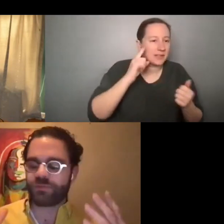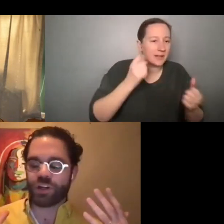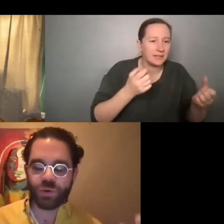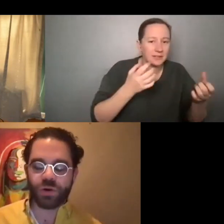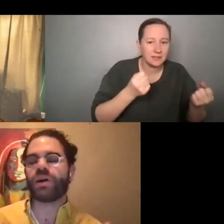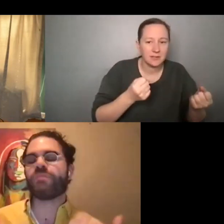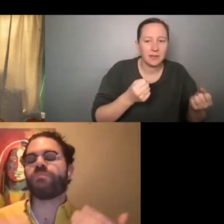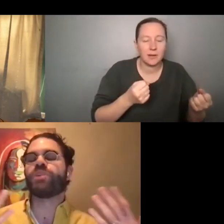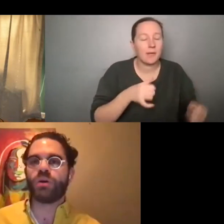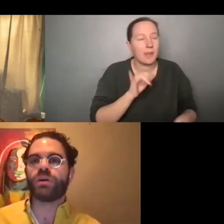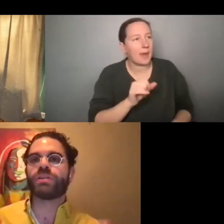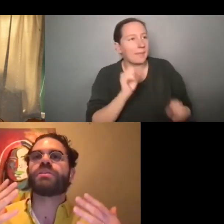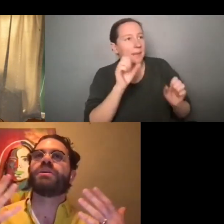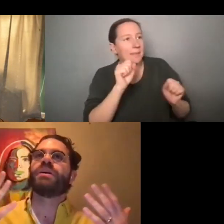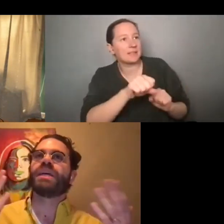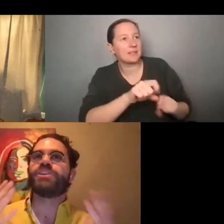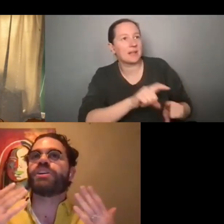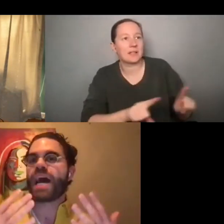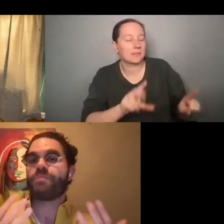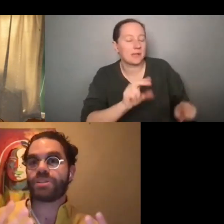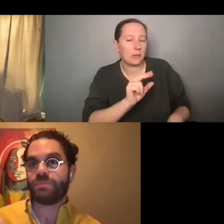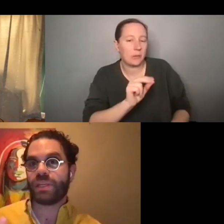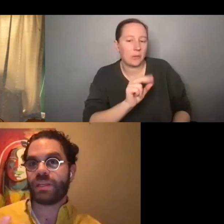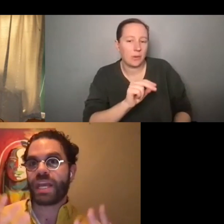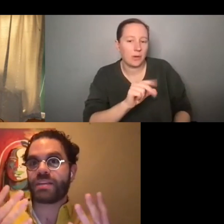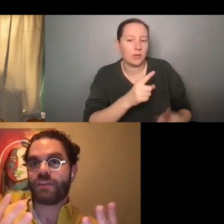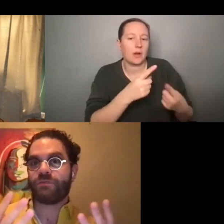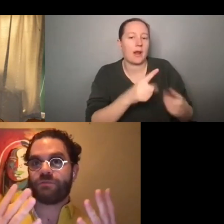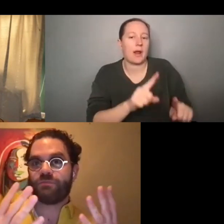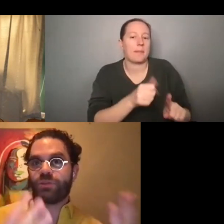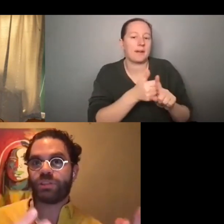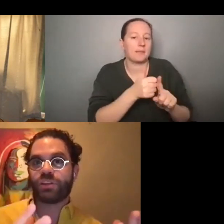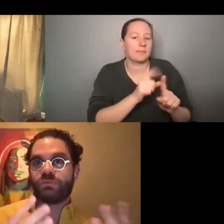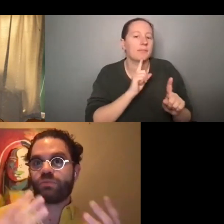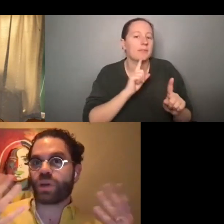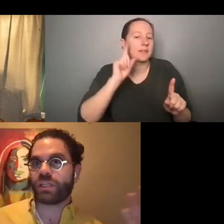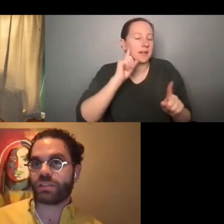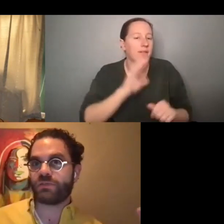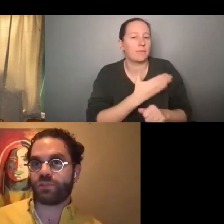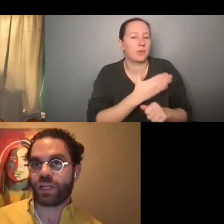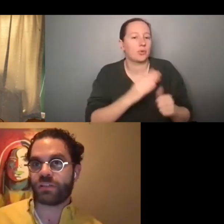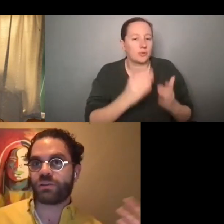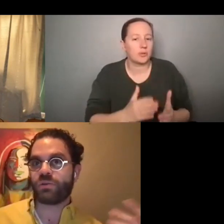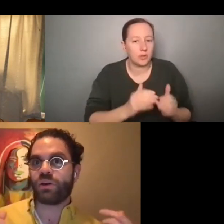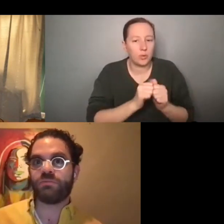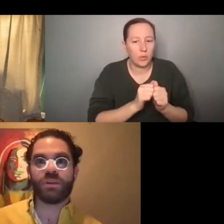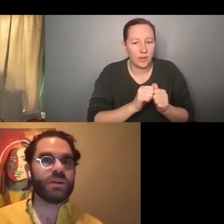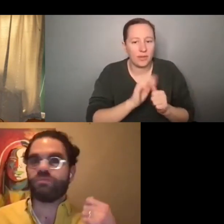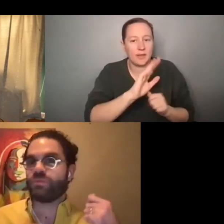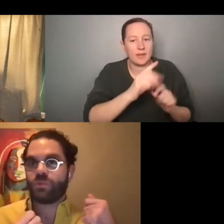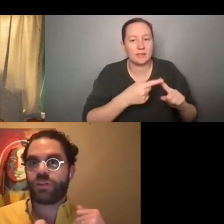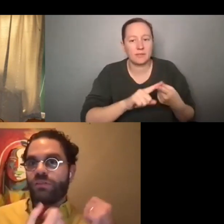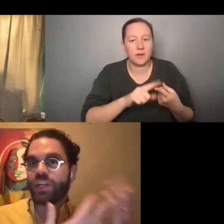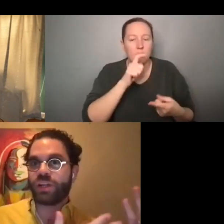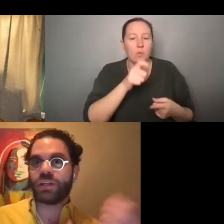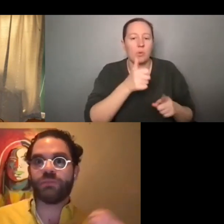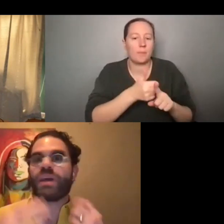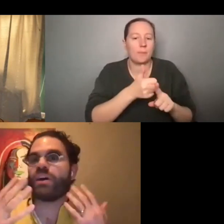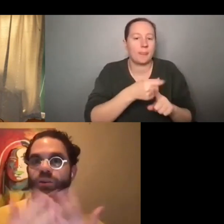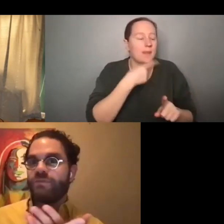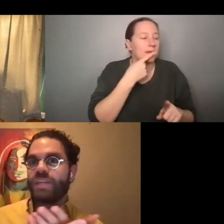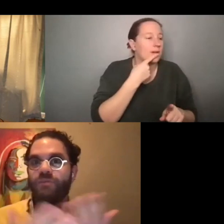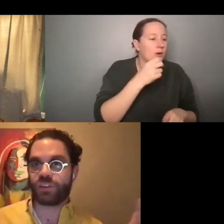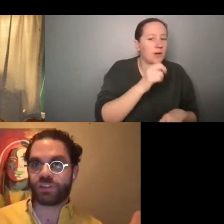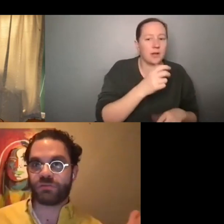amazing and very cool. But no, it just, he just happens to be a deaf musician with his friends who are whether hearing,